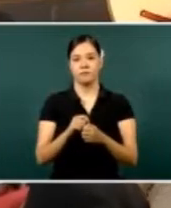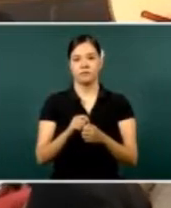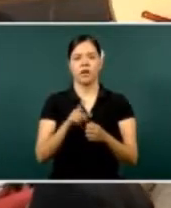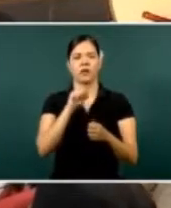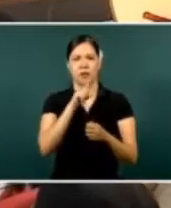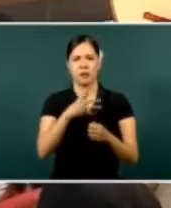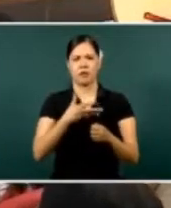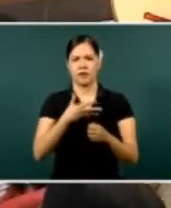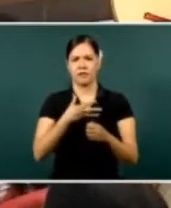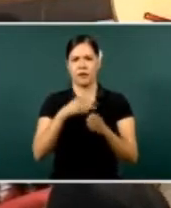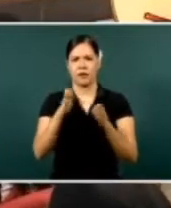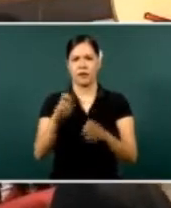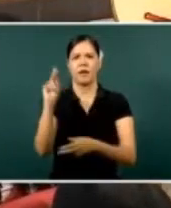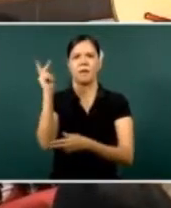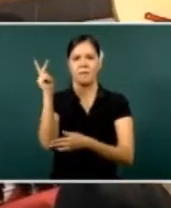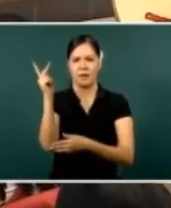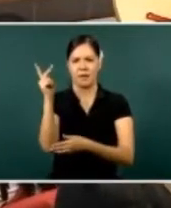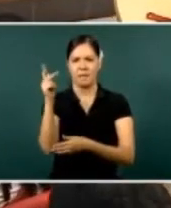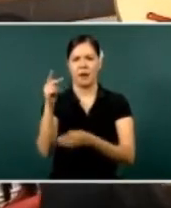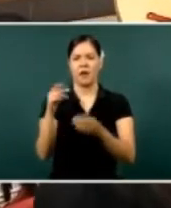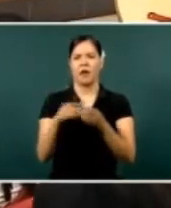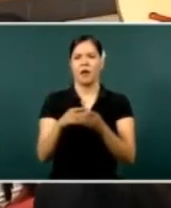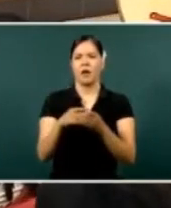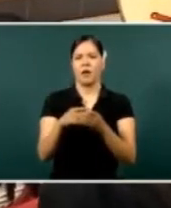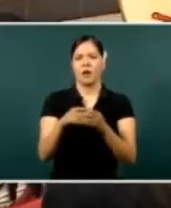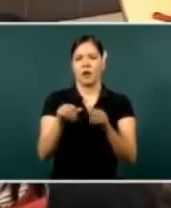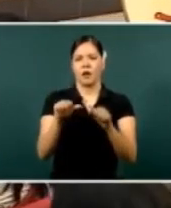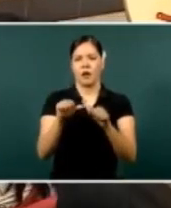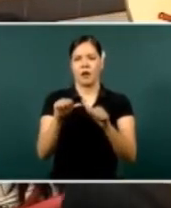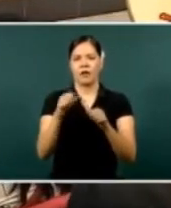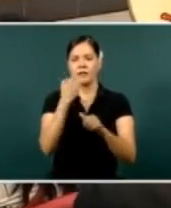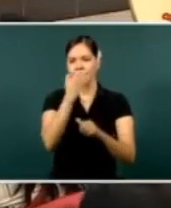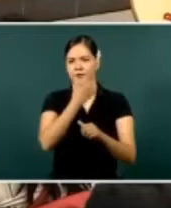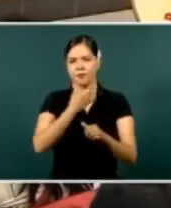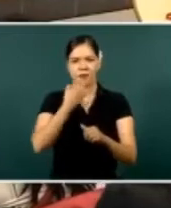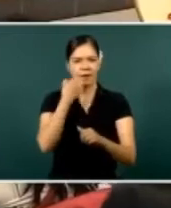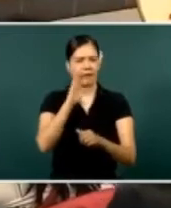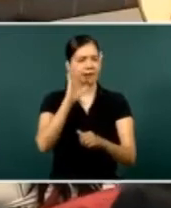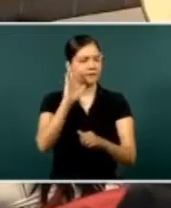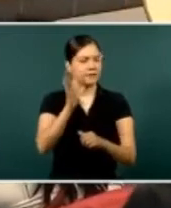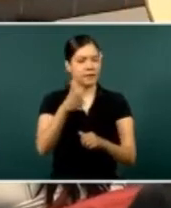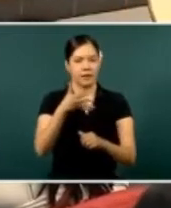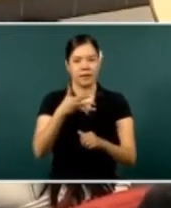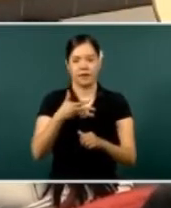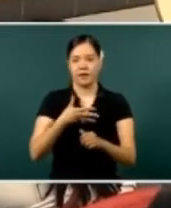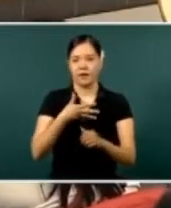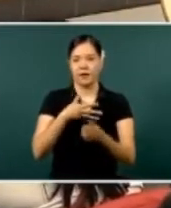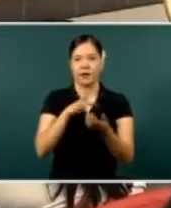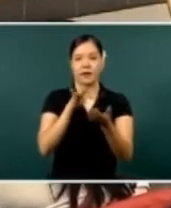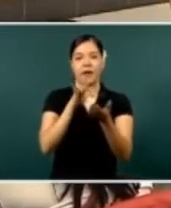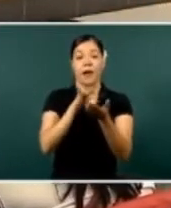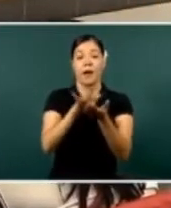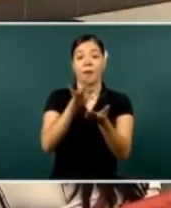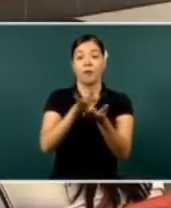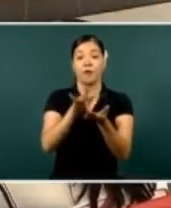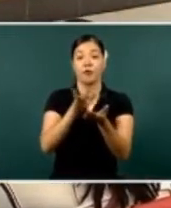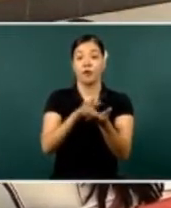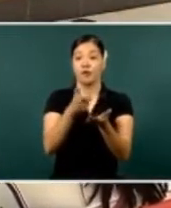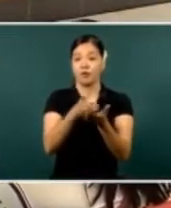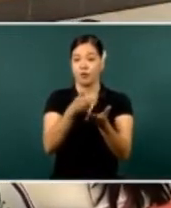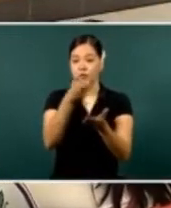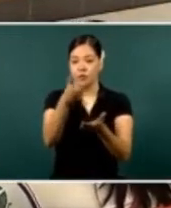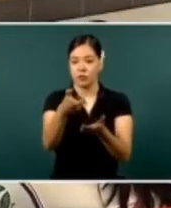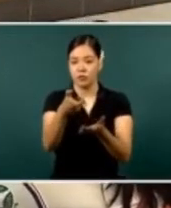like that go to bachelorette, uh, bachelorette, colleges, are now receiving their grants.